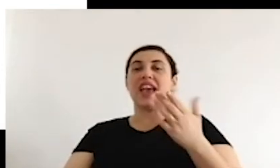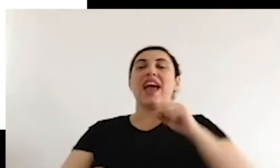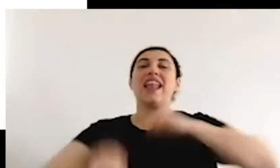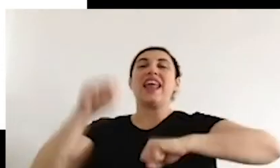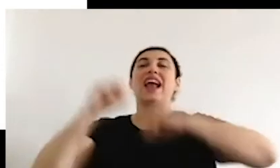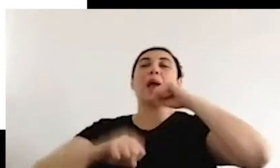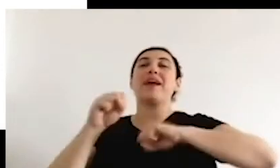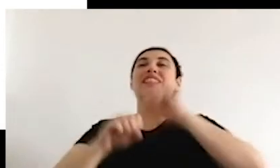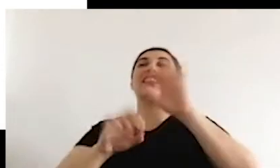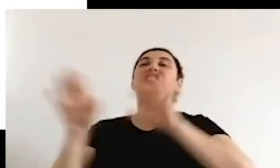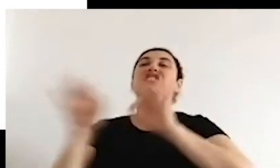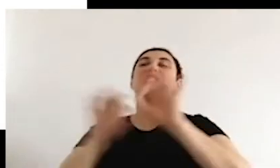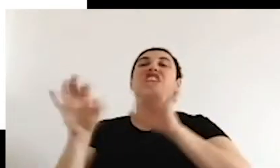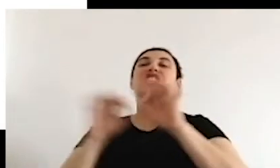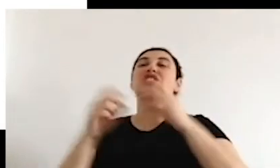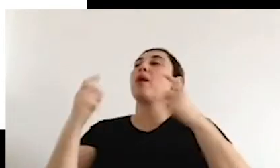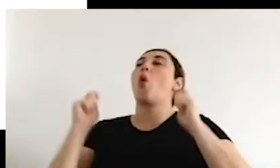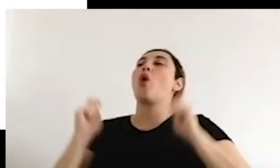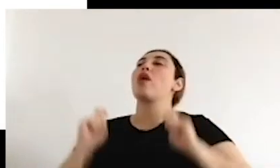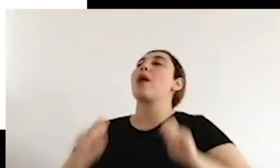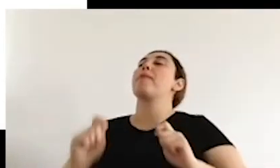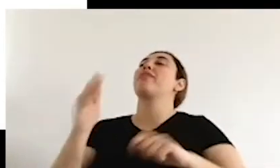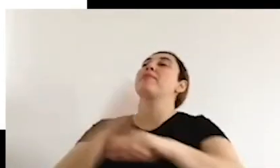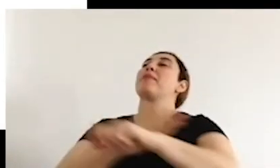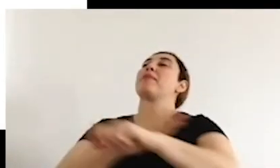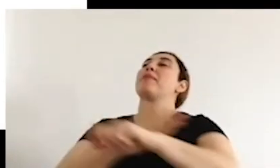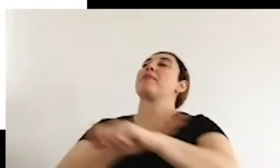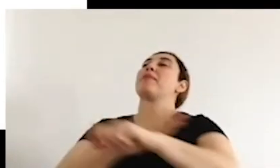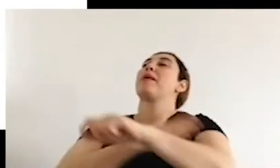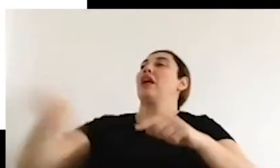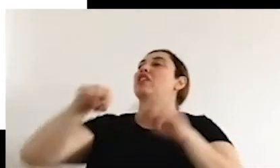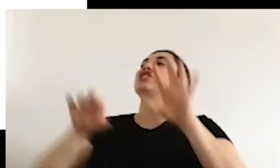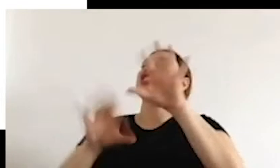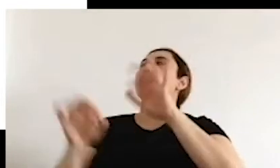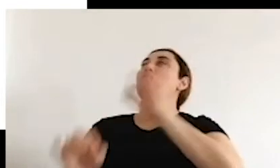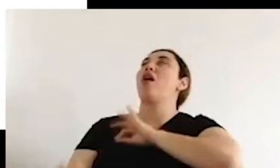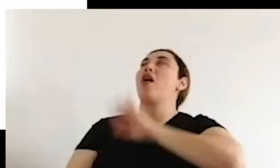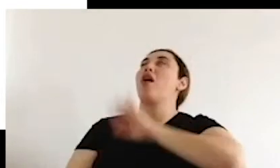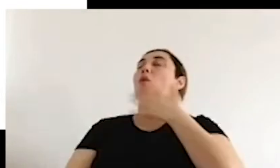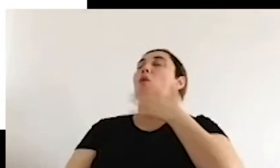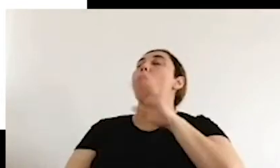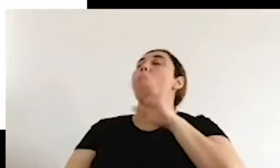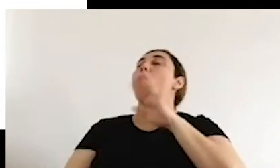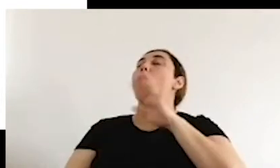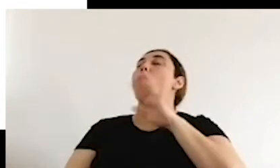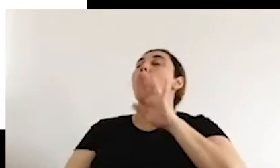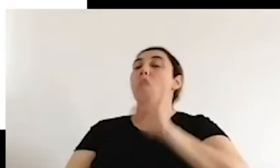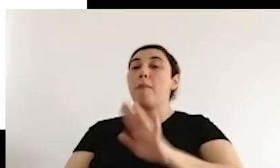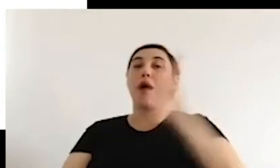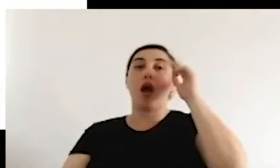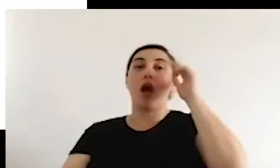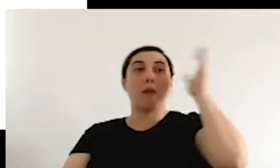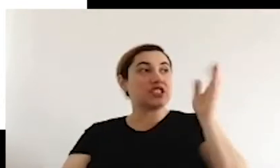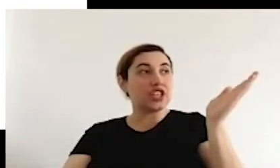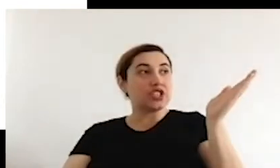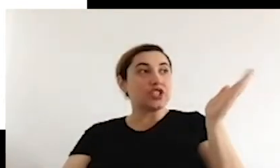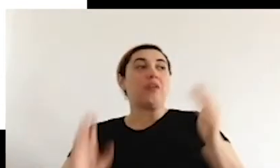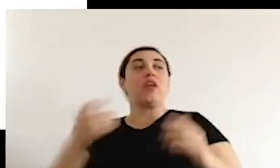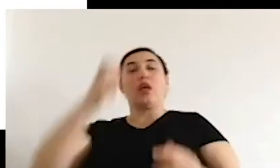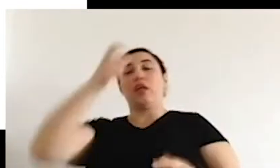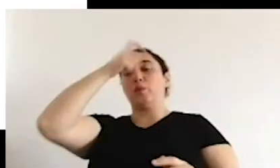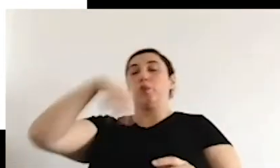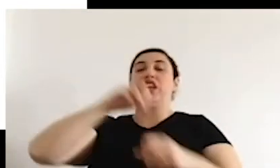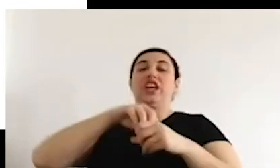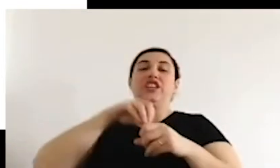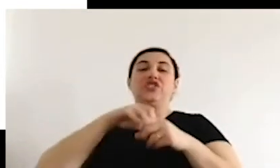and therefore elections may not be really meaningful in those countries. However, the